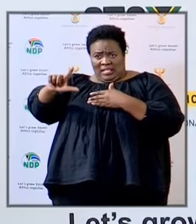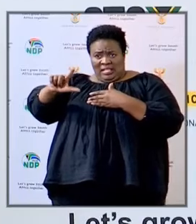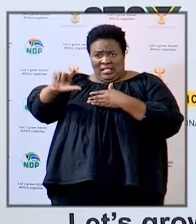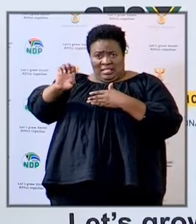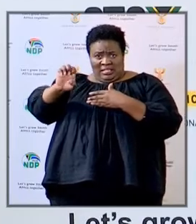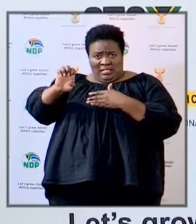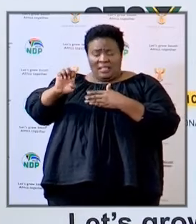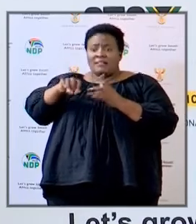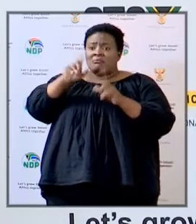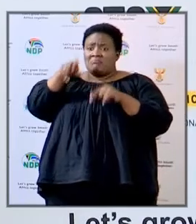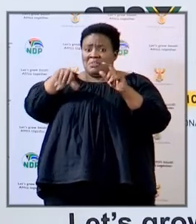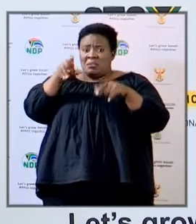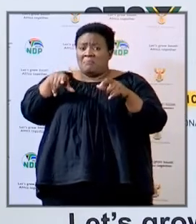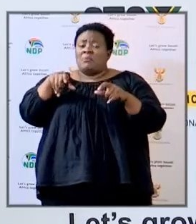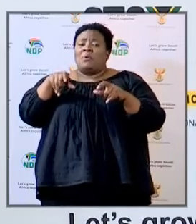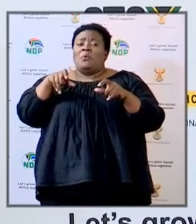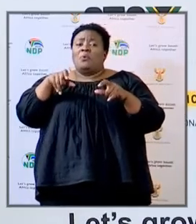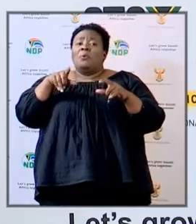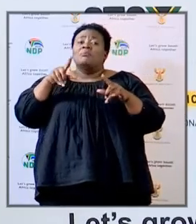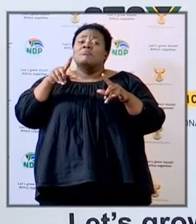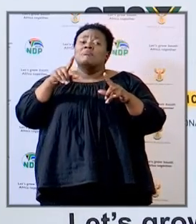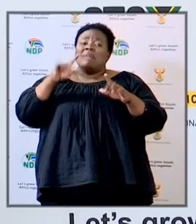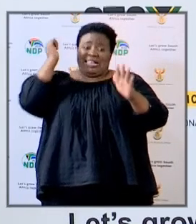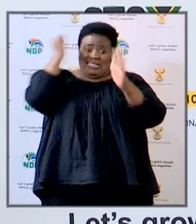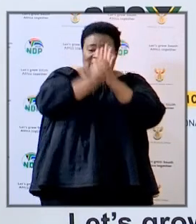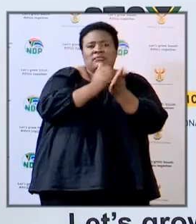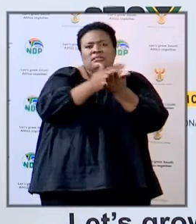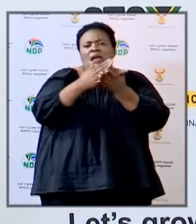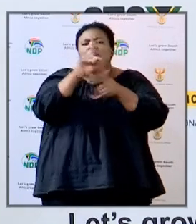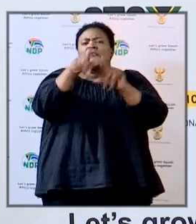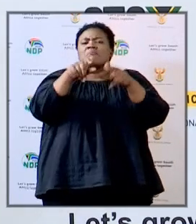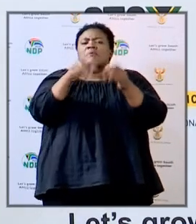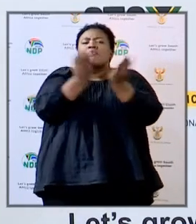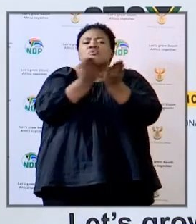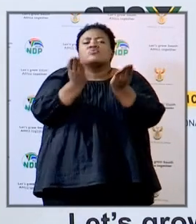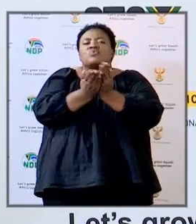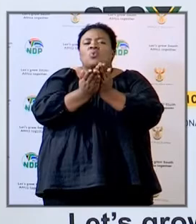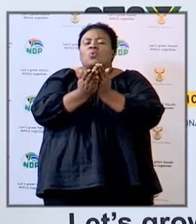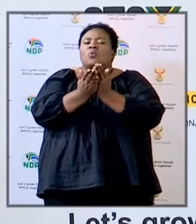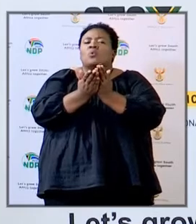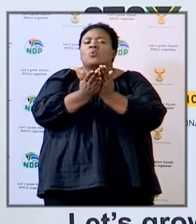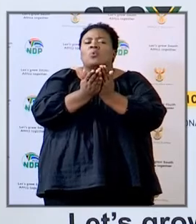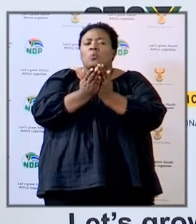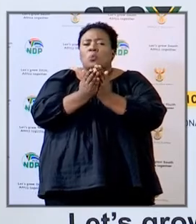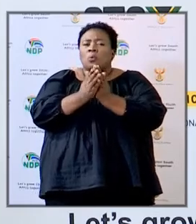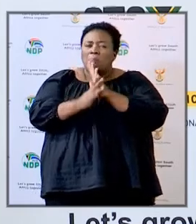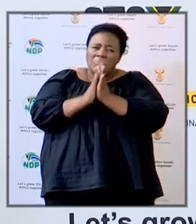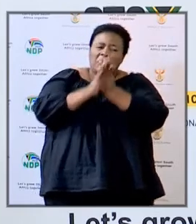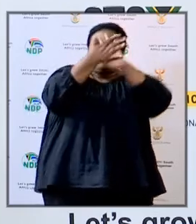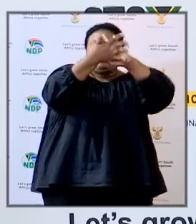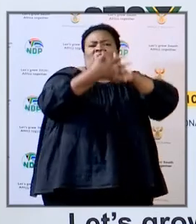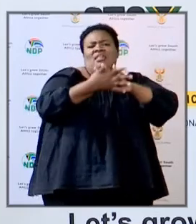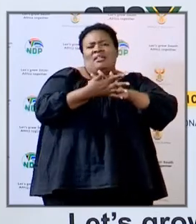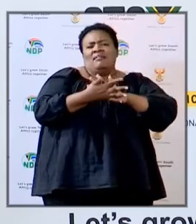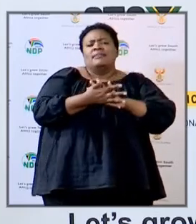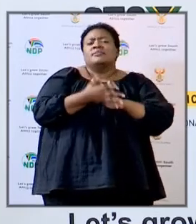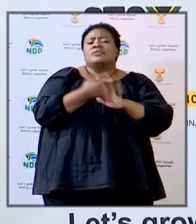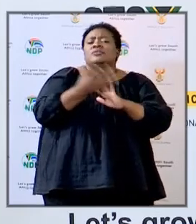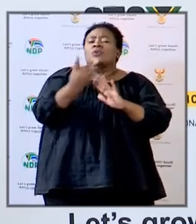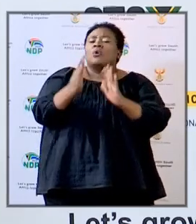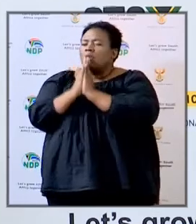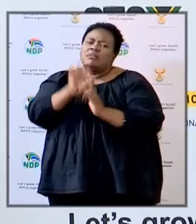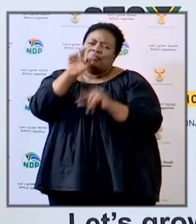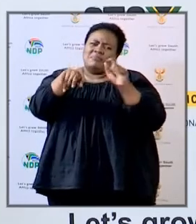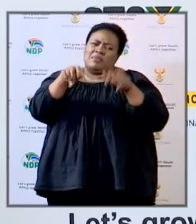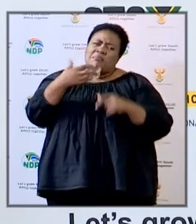took law into their hands and killed some of the people who vandalized the schools and you're appealing to people that even if you see a school being